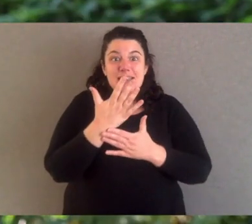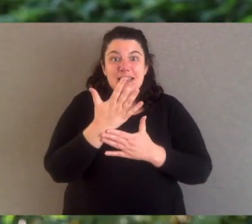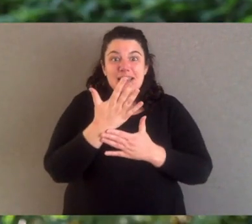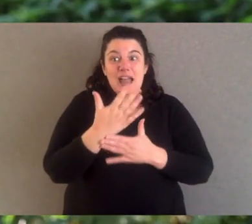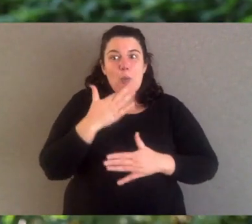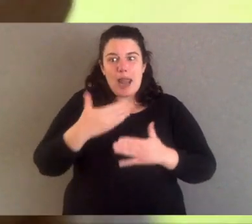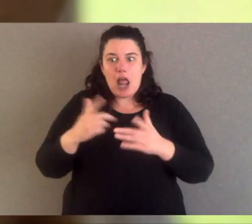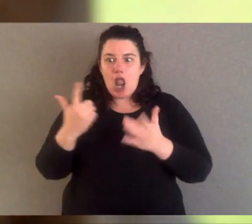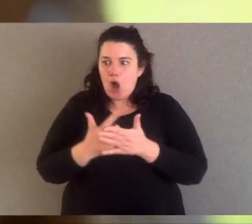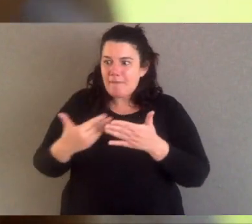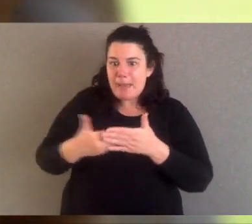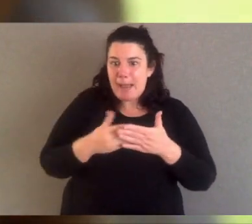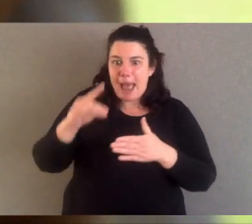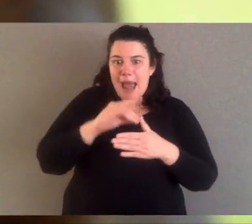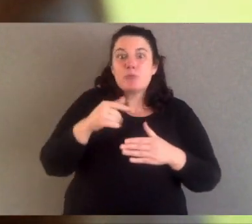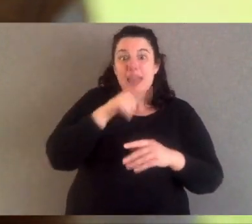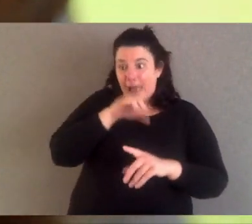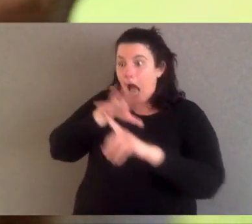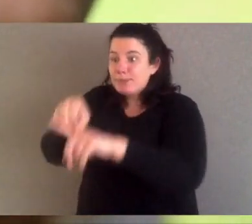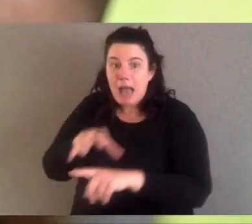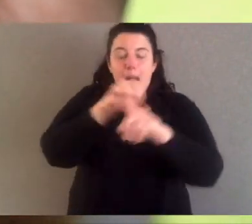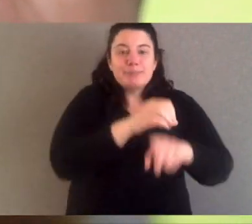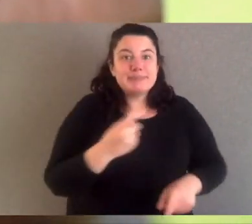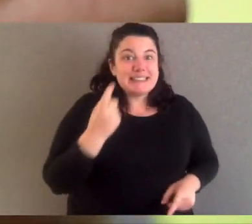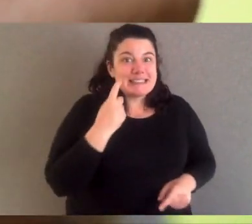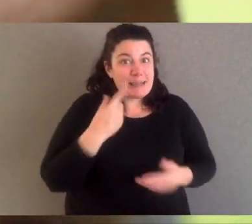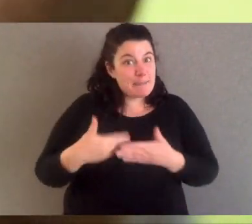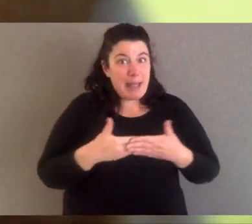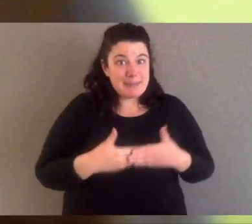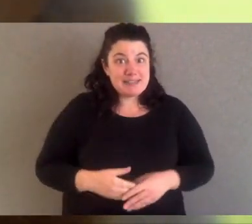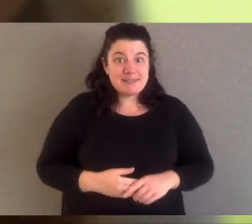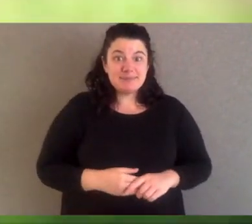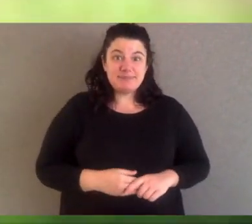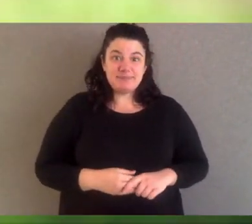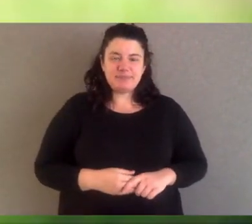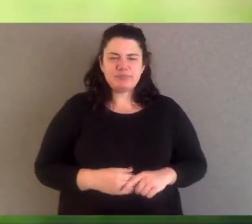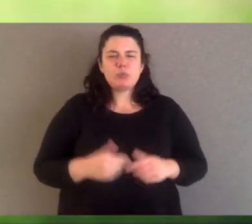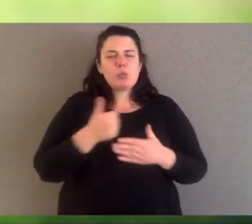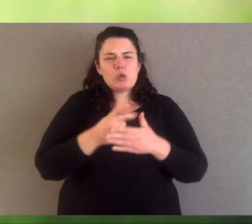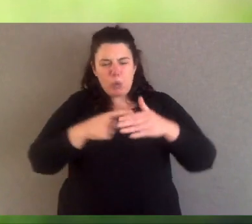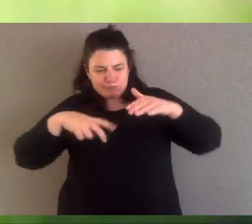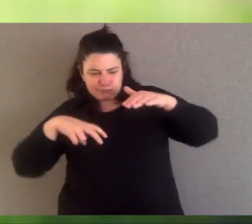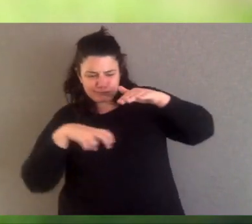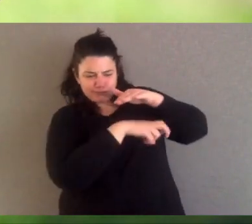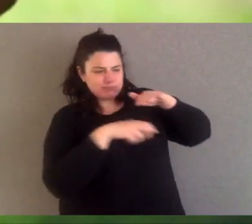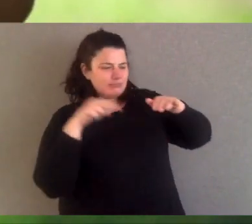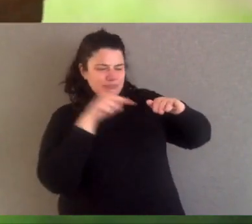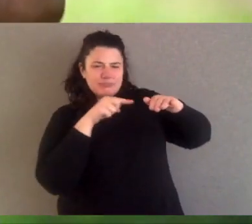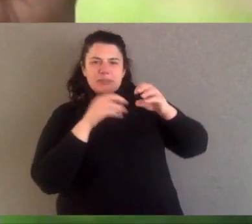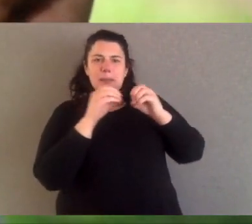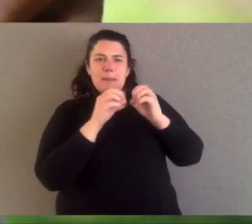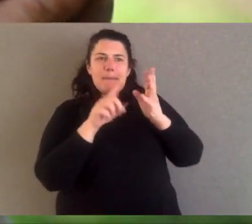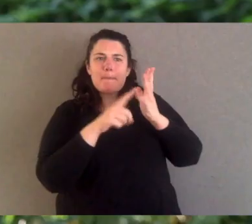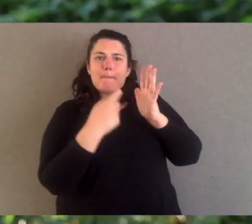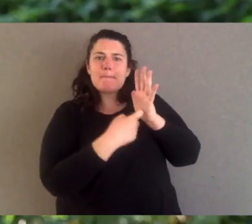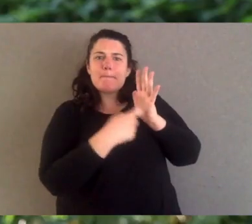to the pups. Now dingoes typically use burrows as shelter. They might use a burrow that goes back into a rock cave around a big